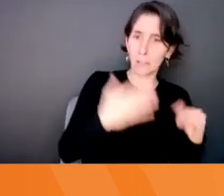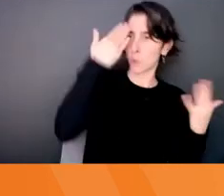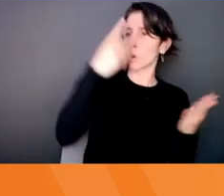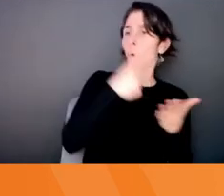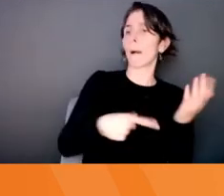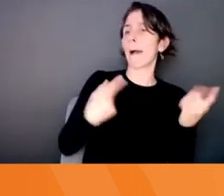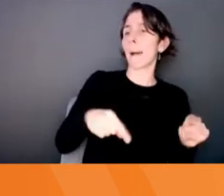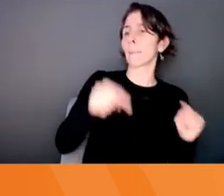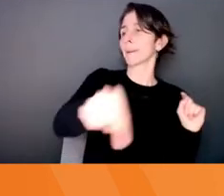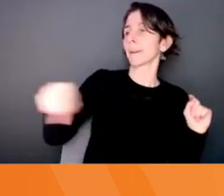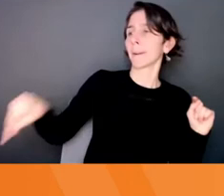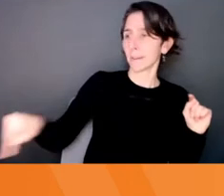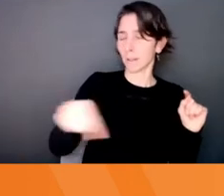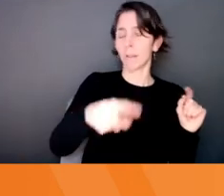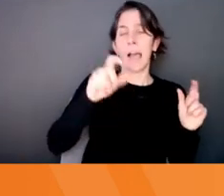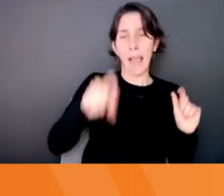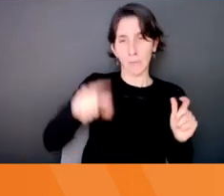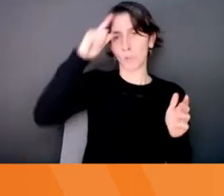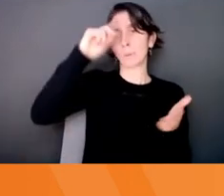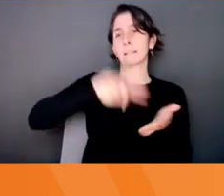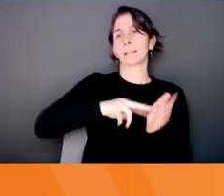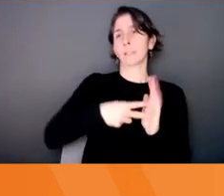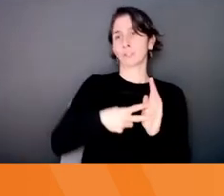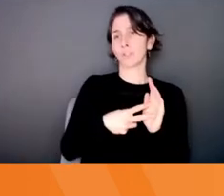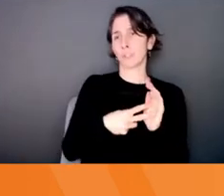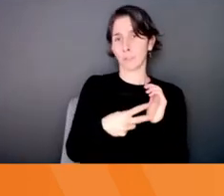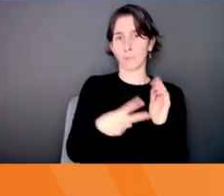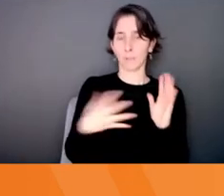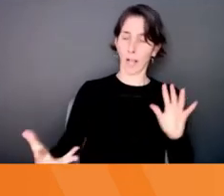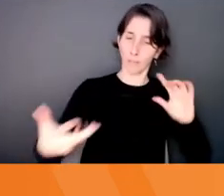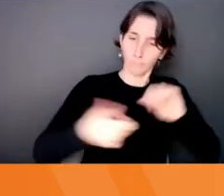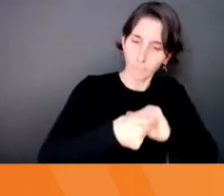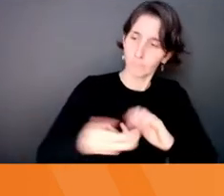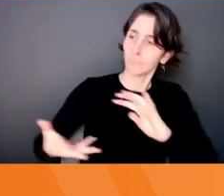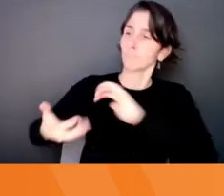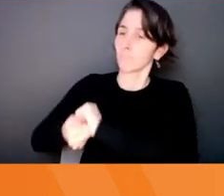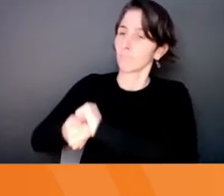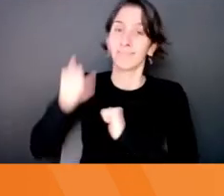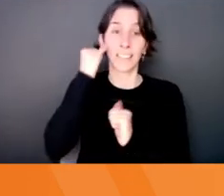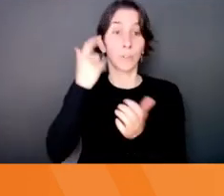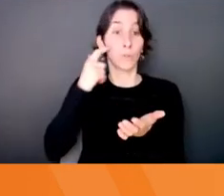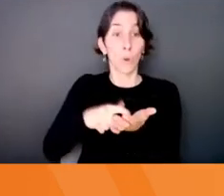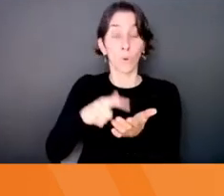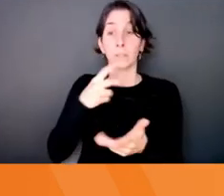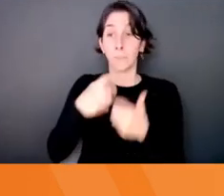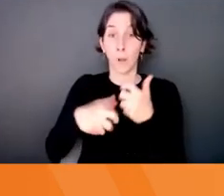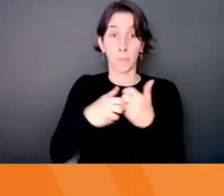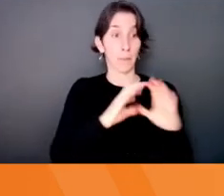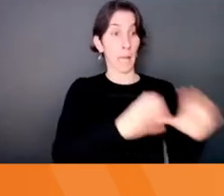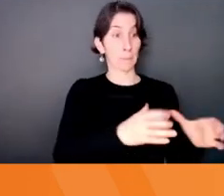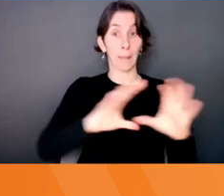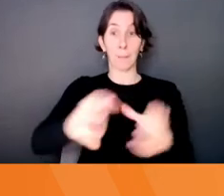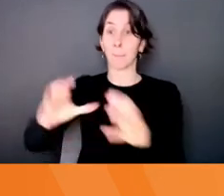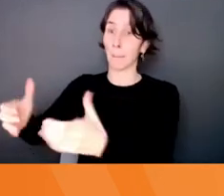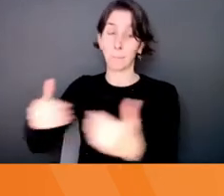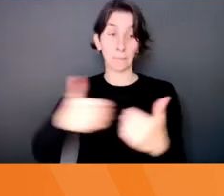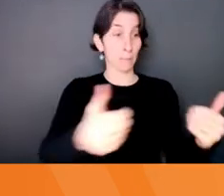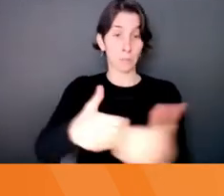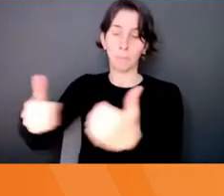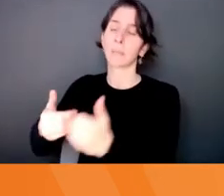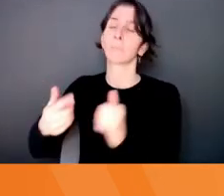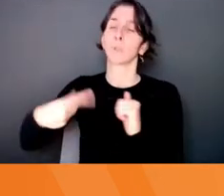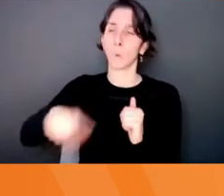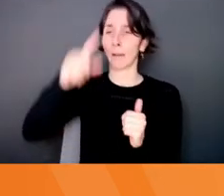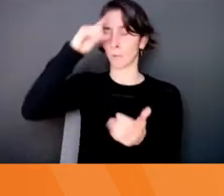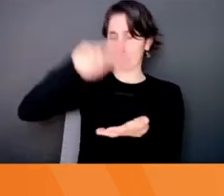does take intentionality for us to work beyond these if we see this as a problem. We also have past successes, right?